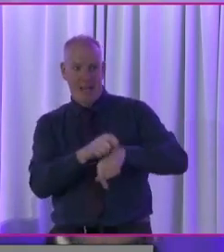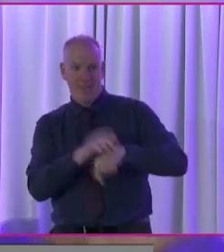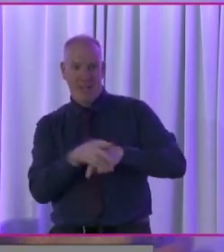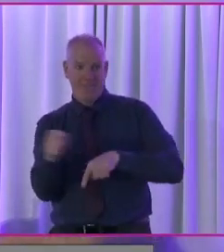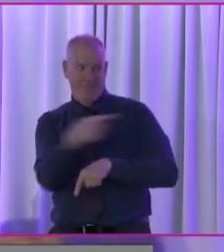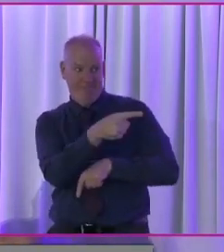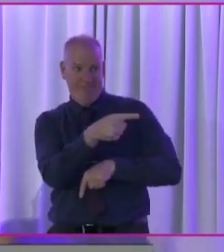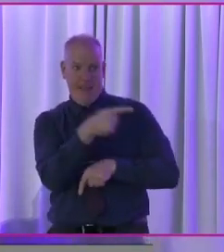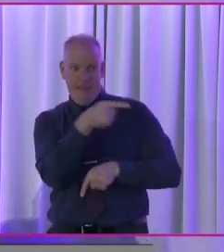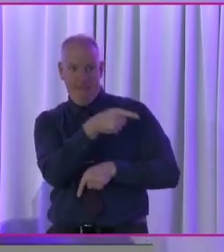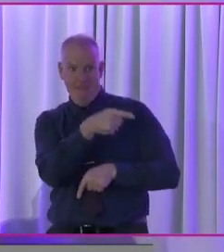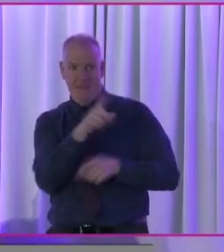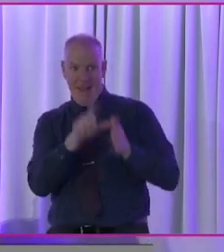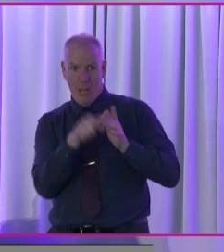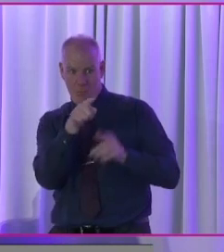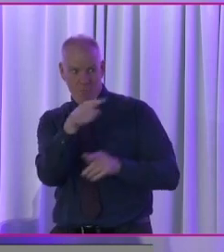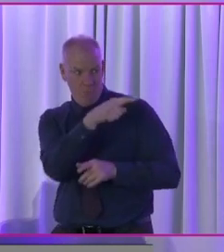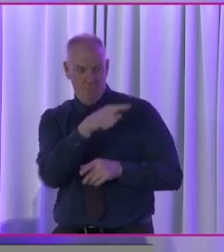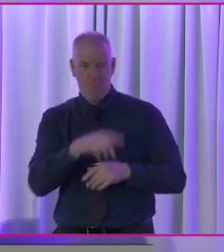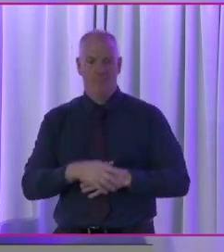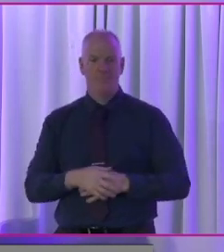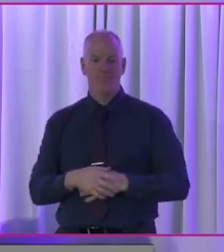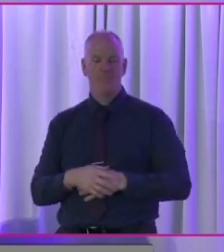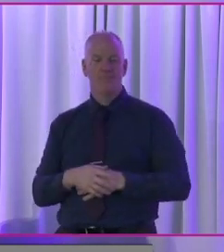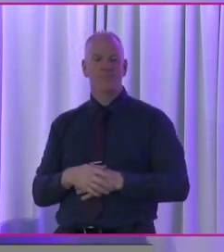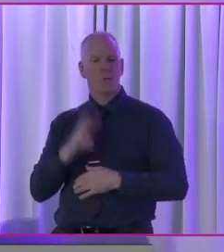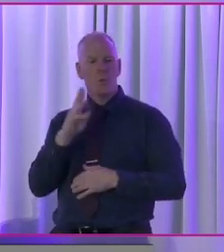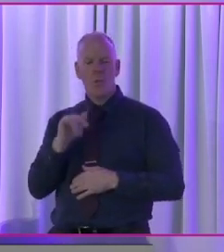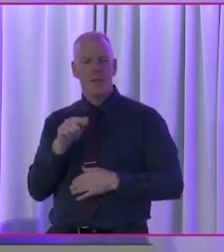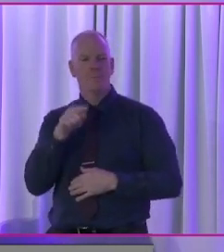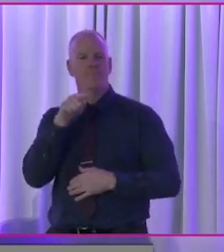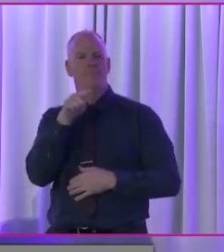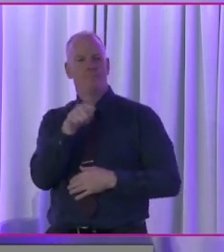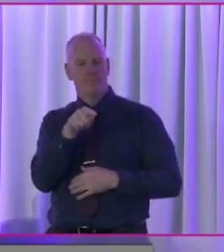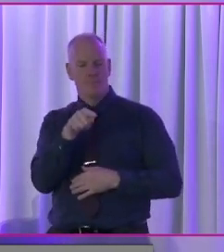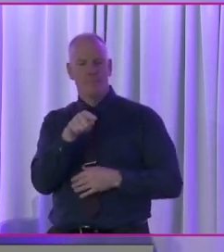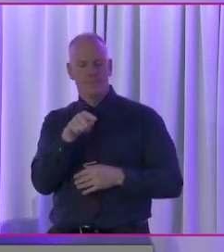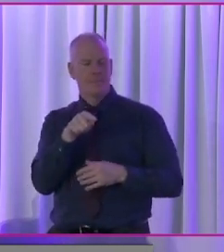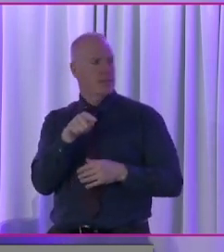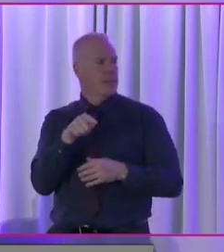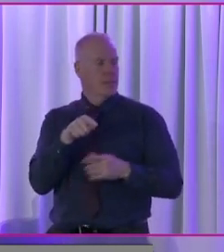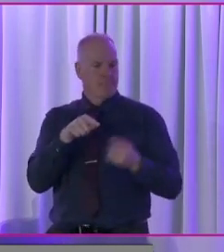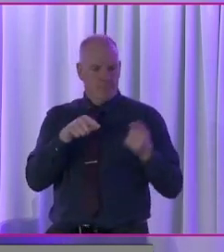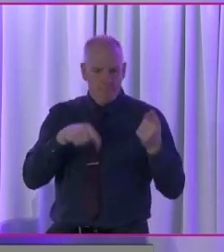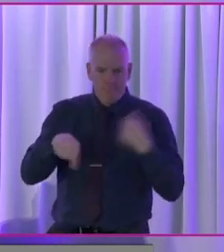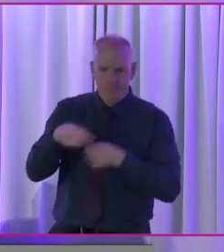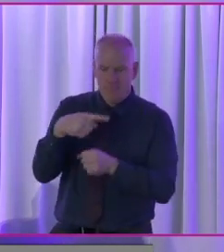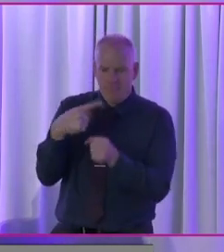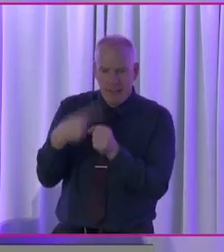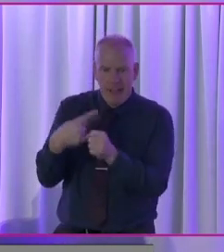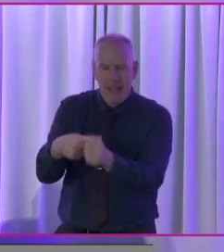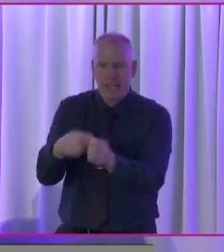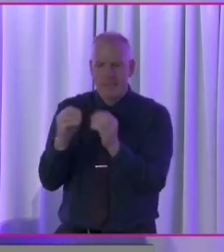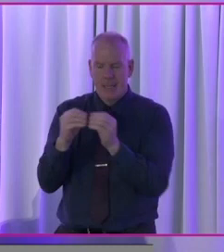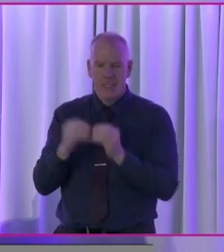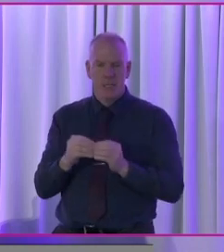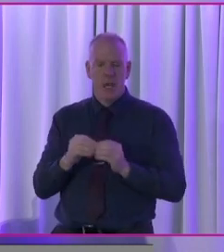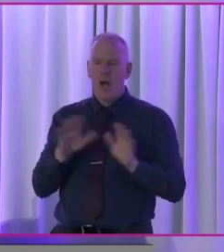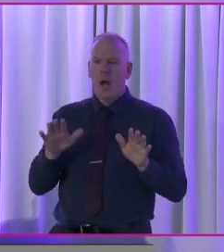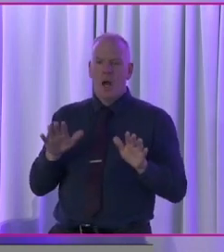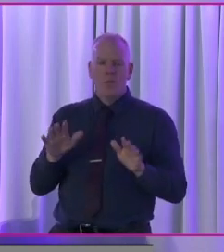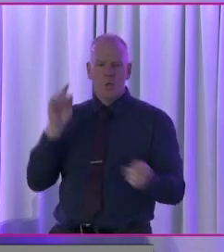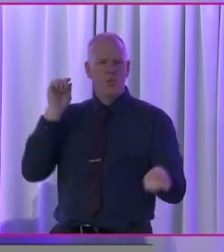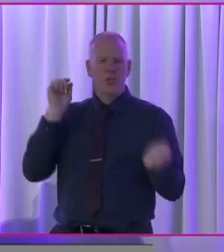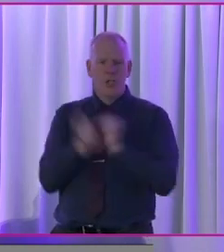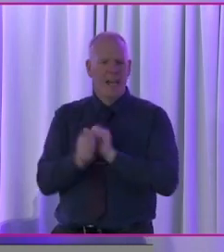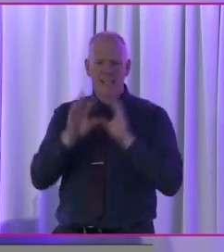absolutely have a conversation, um, around that because the, uh, again, something we're hearing, um, all the time now, please don't reinvent